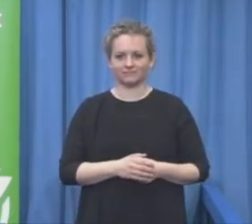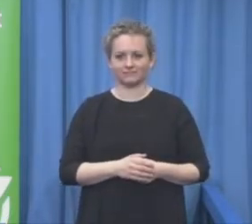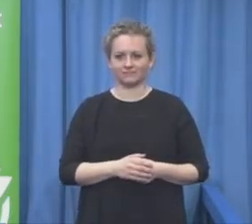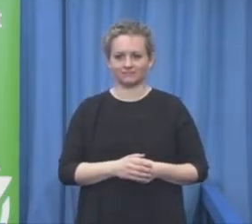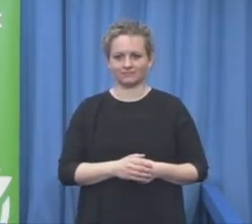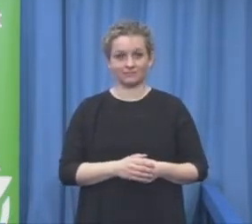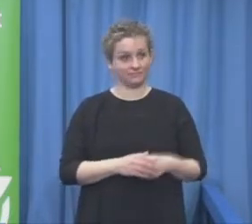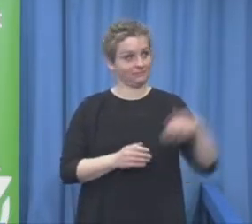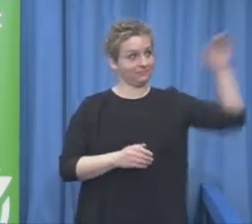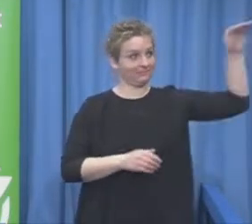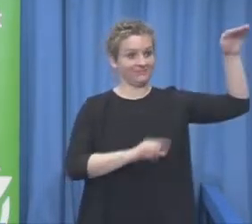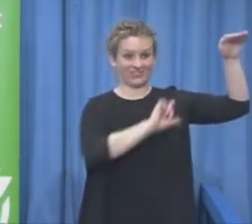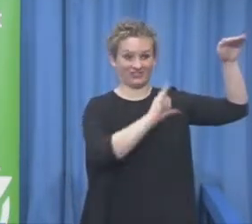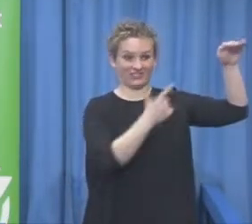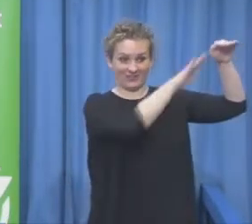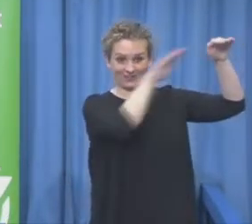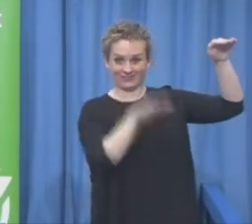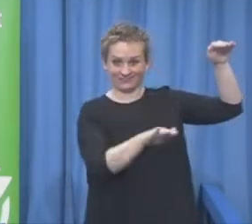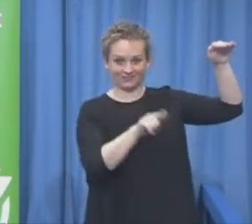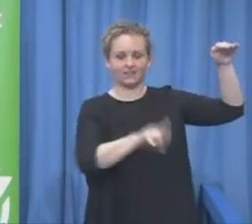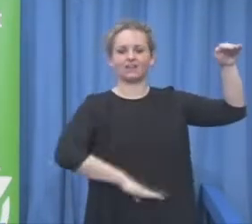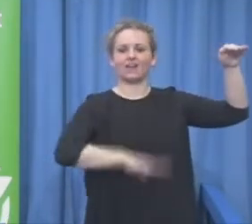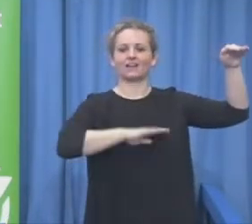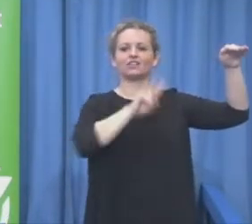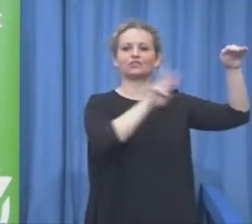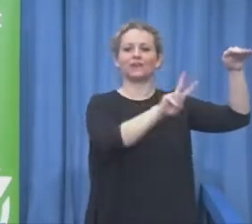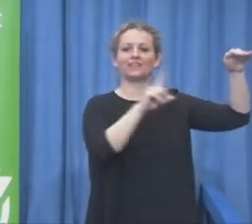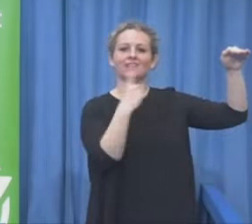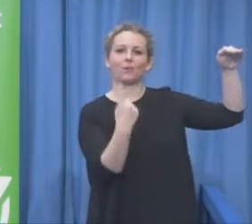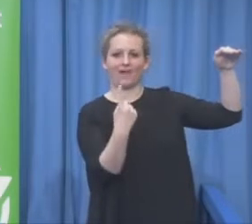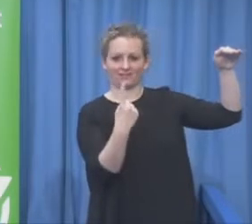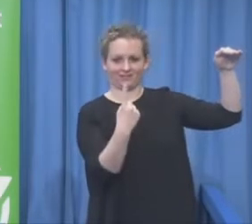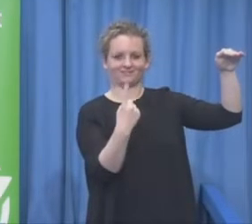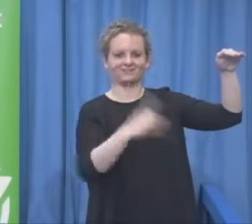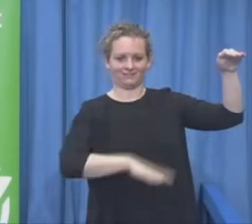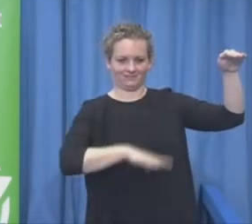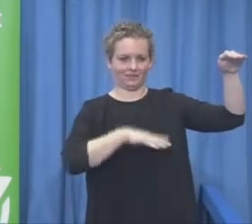barrier in each mind in a society